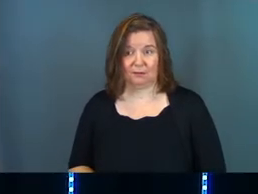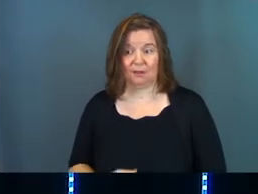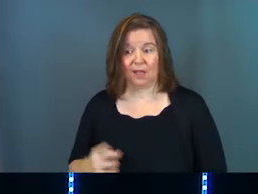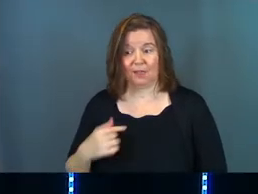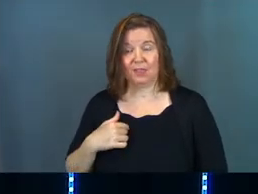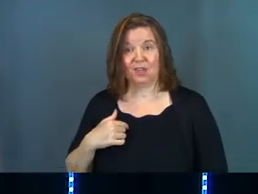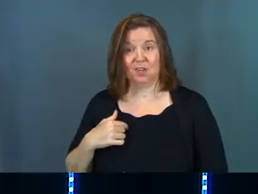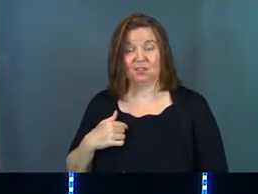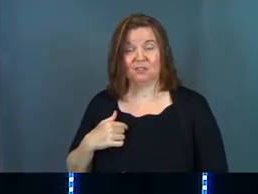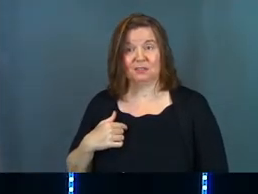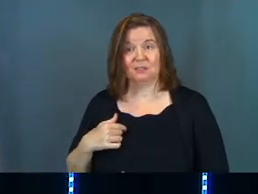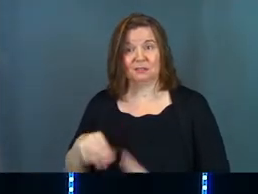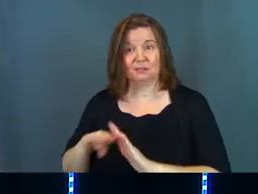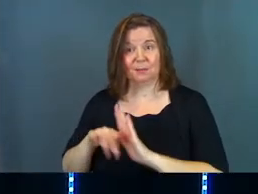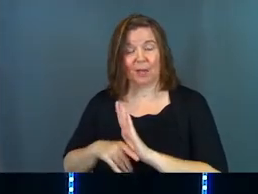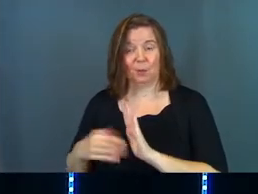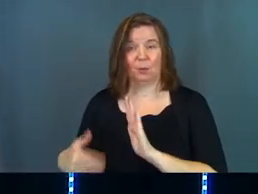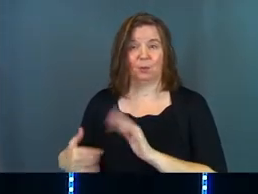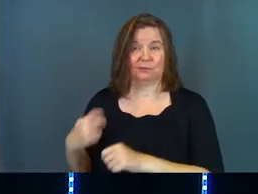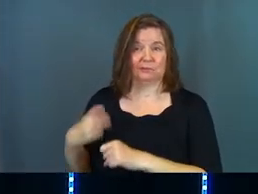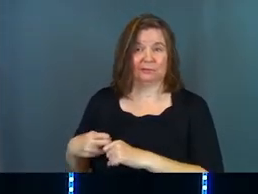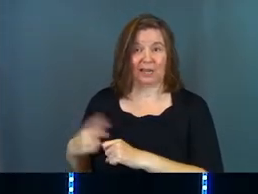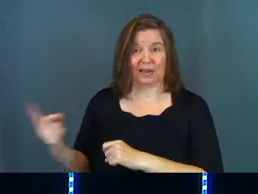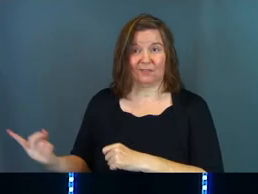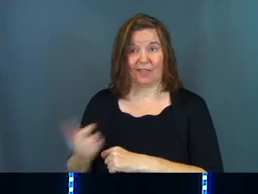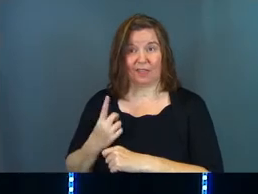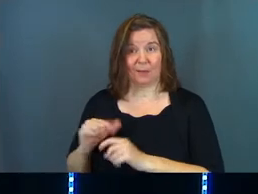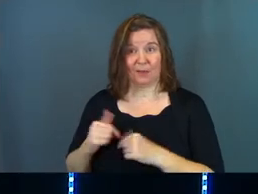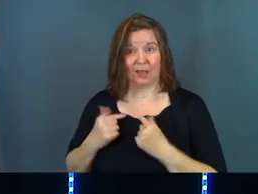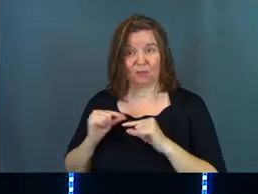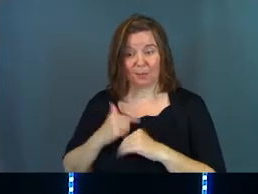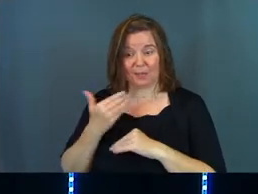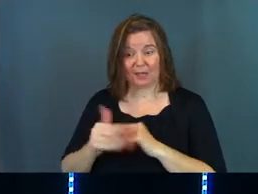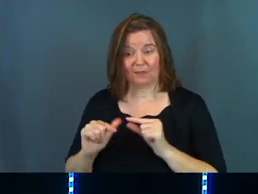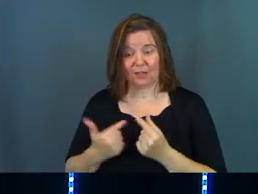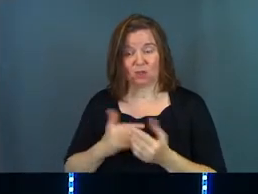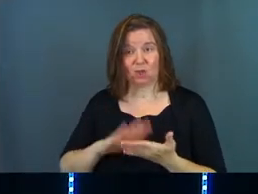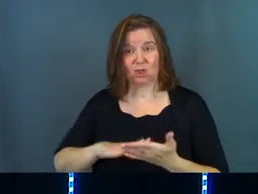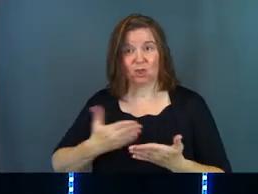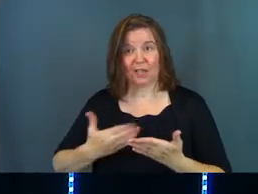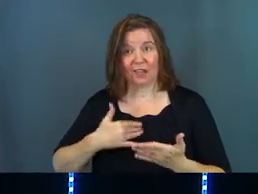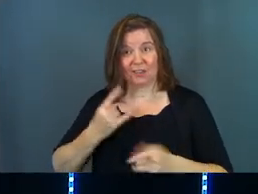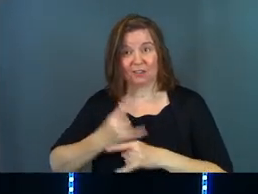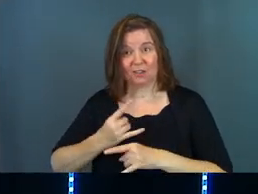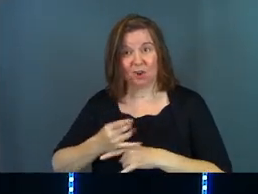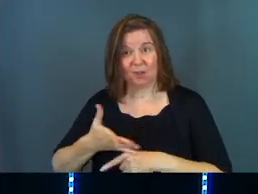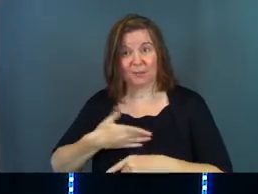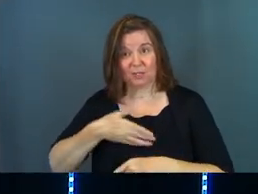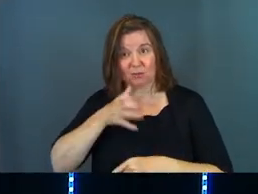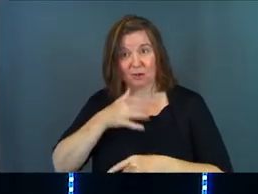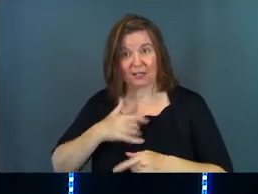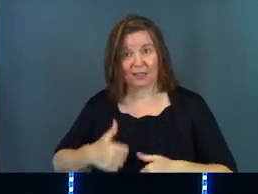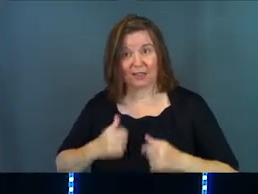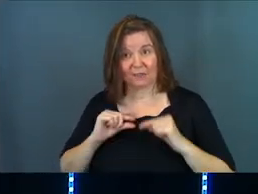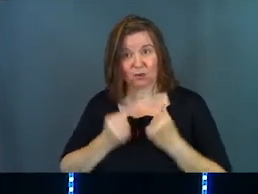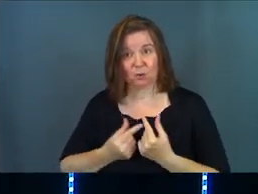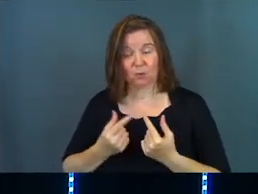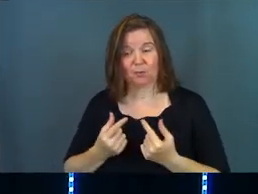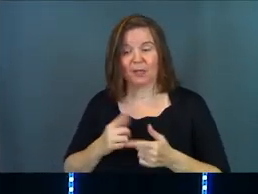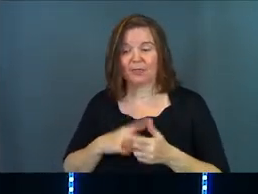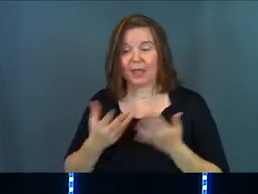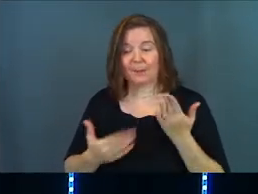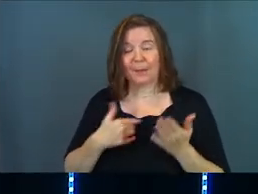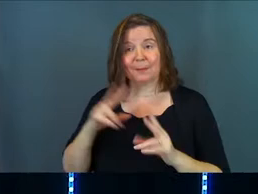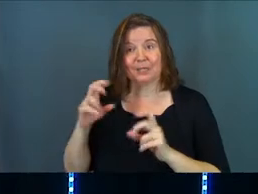And there's baggage there. And if they come to your life group or your next life group cookout, and there's alcohol being drunk at your life group cookout,